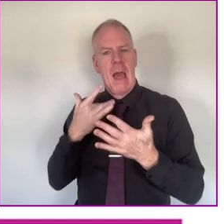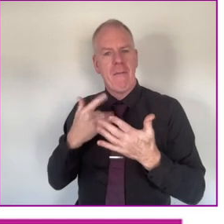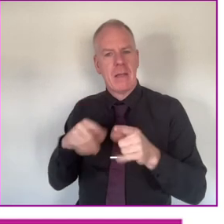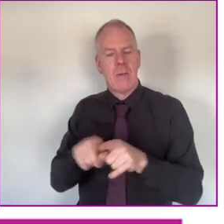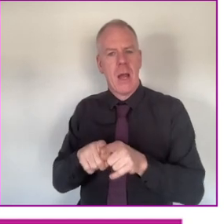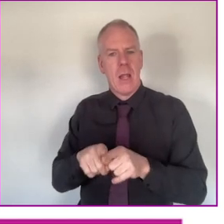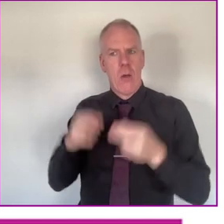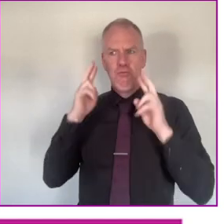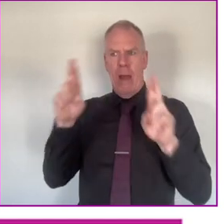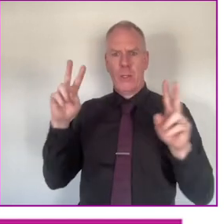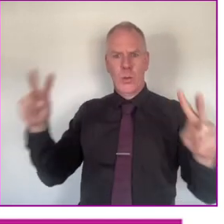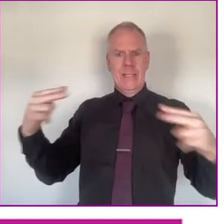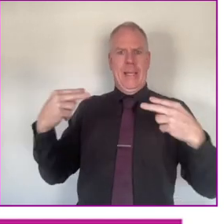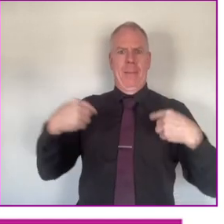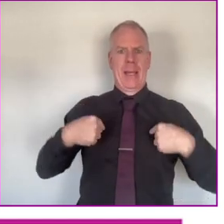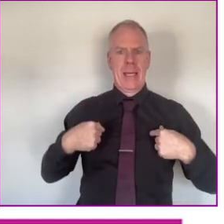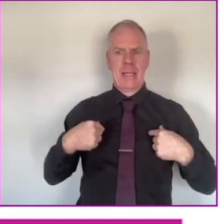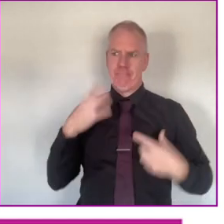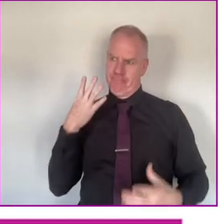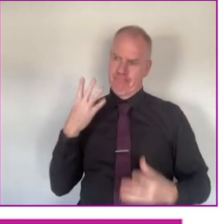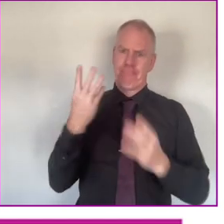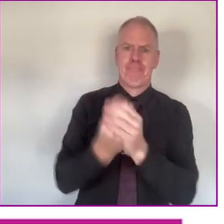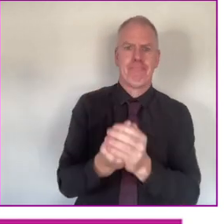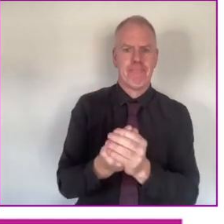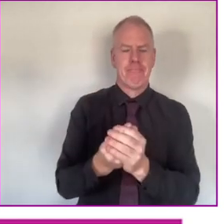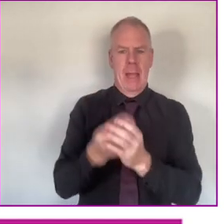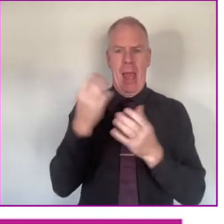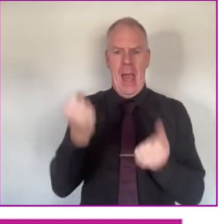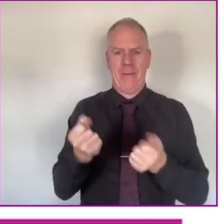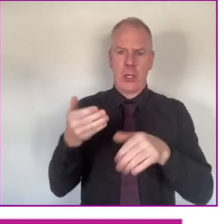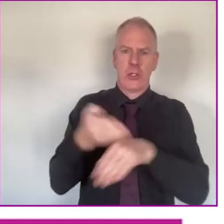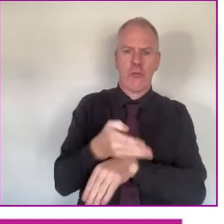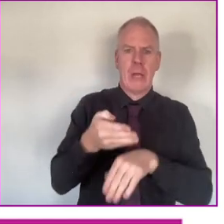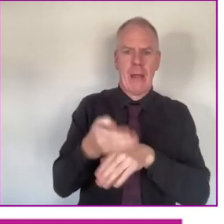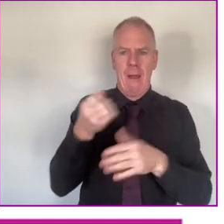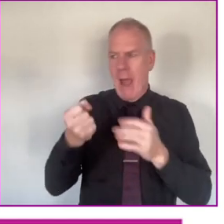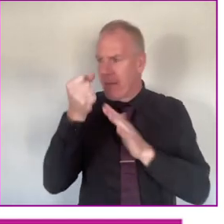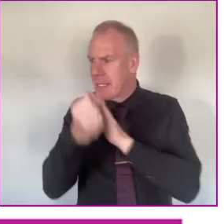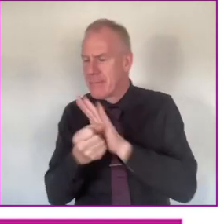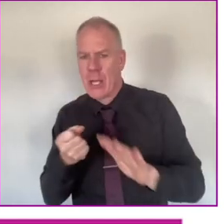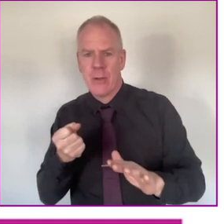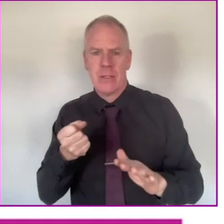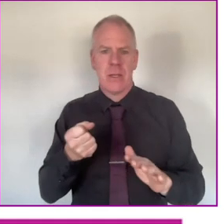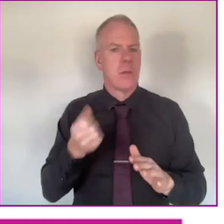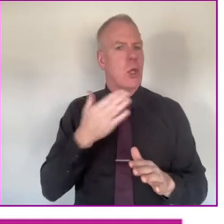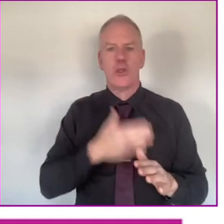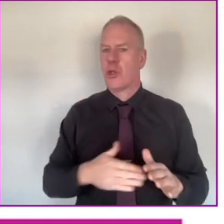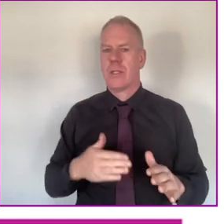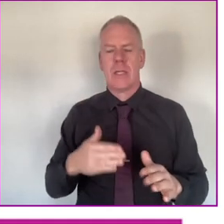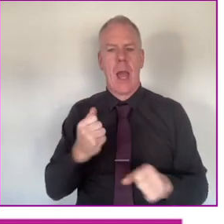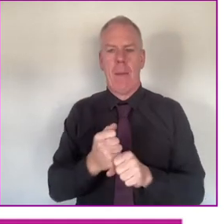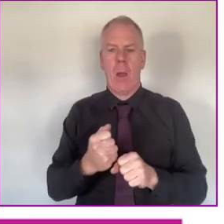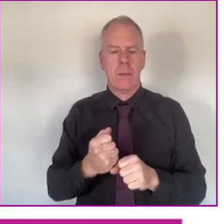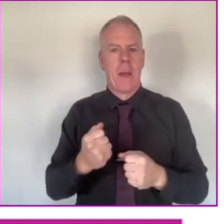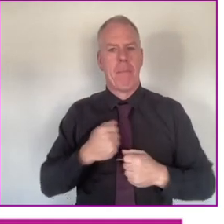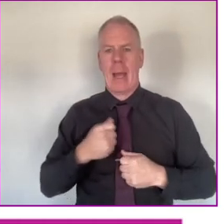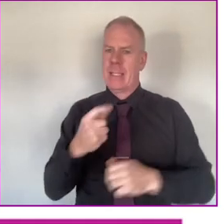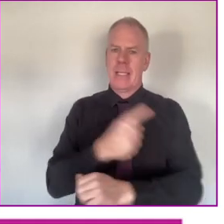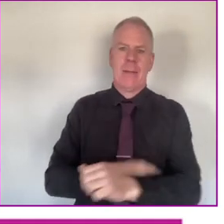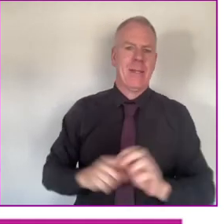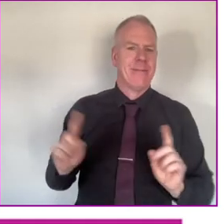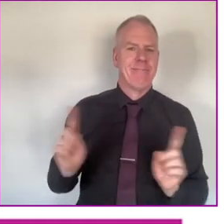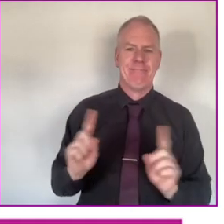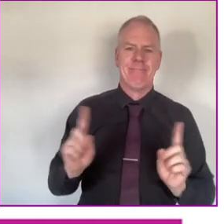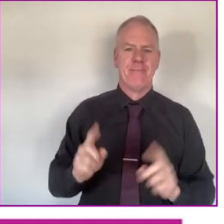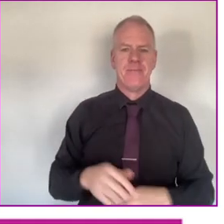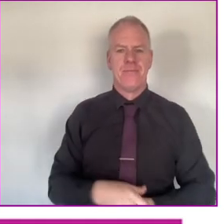or that we have the right to be seen as wanting to build careers, experience, etc. Not just about the